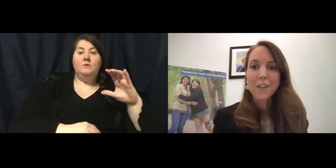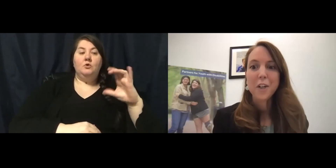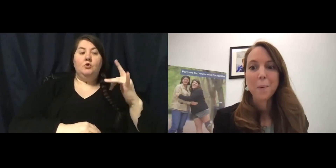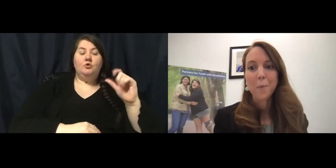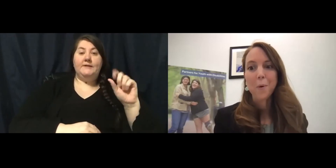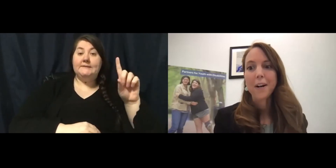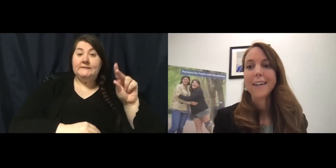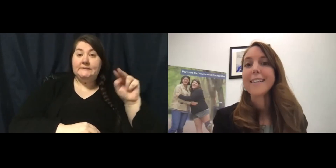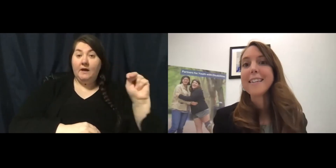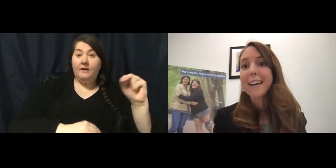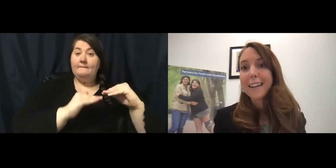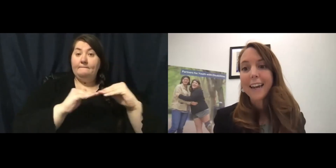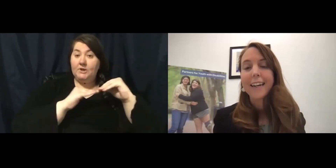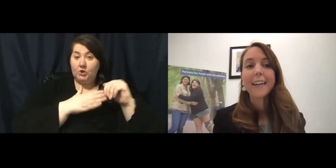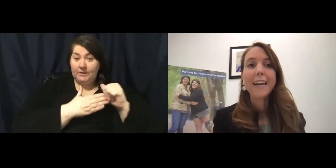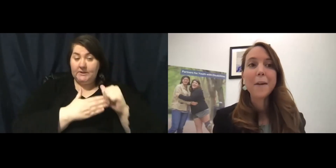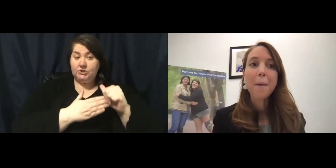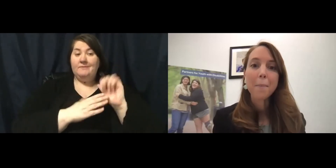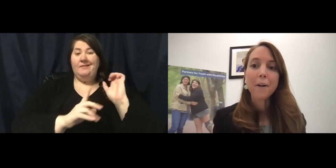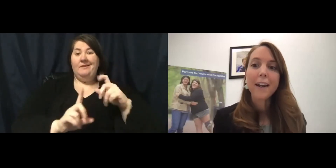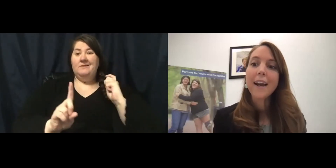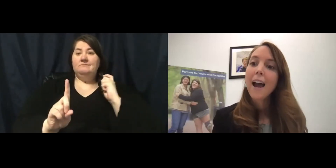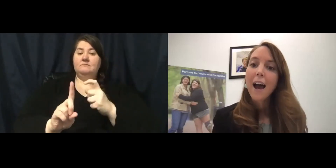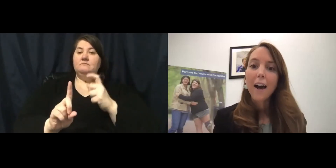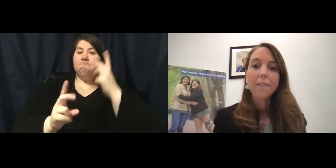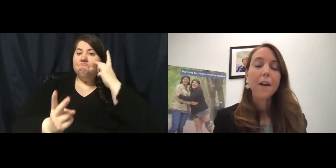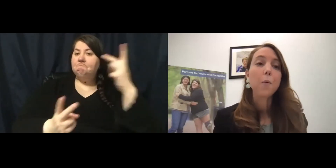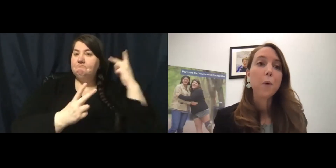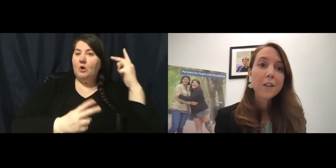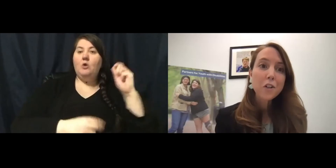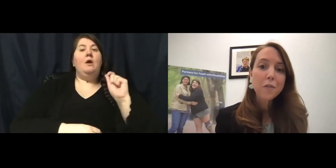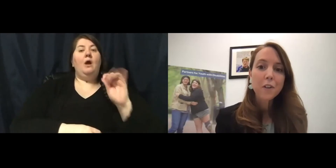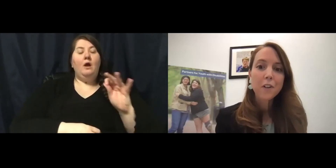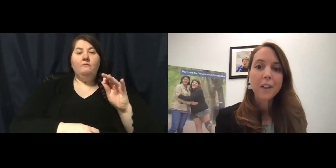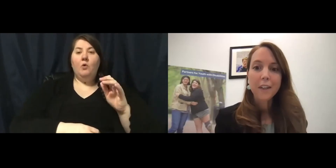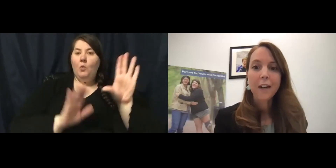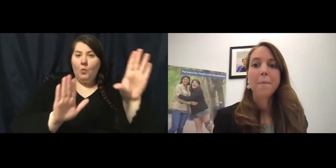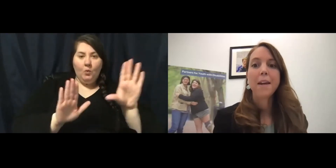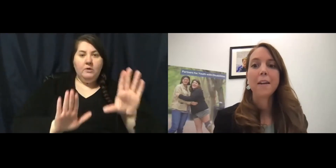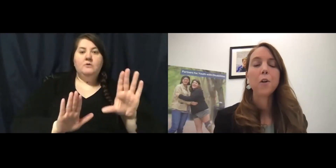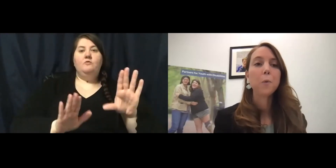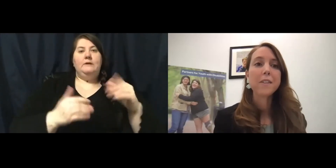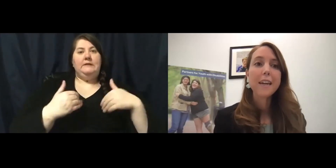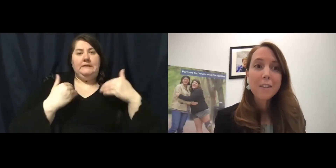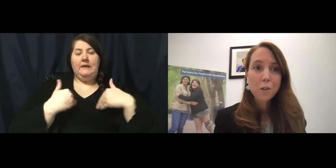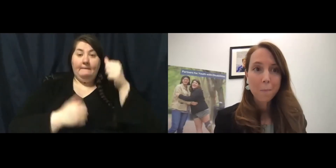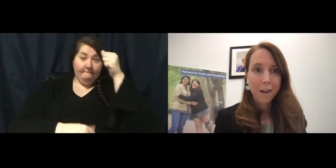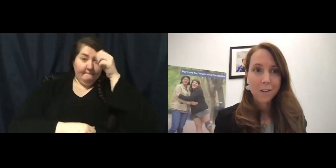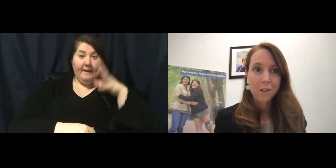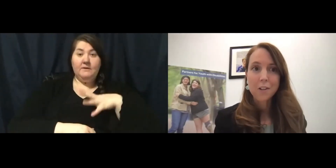leadership award is dedicated in memory of a wonderful young man who was